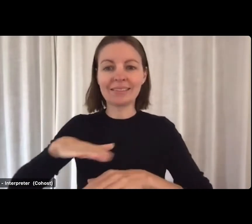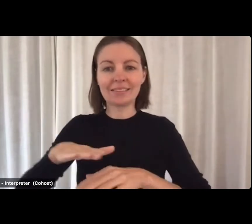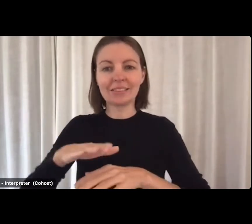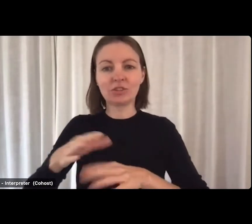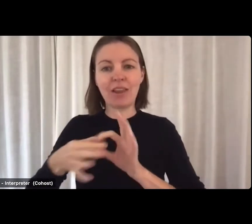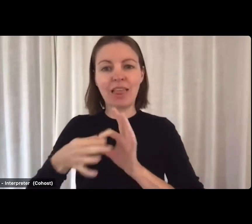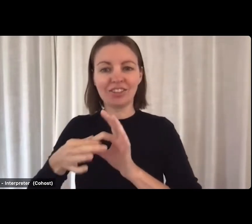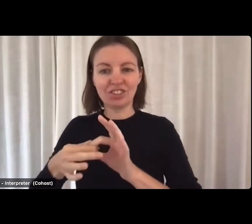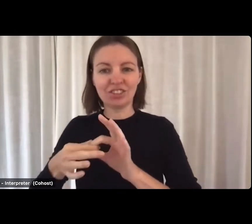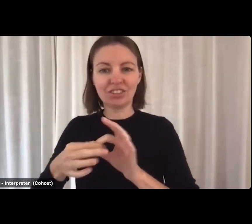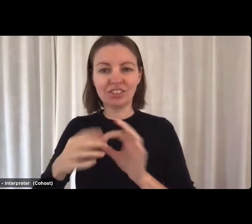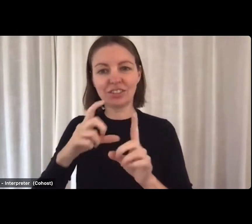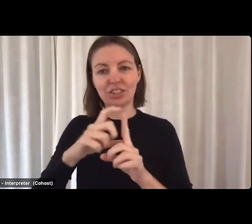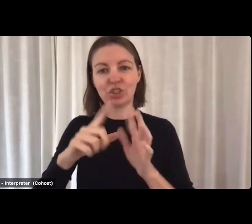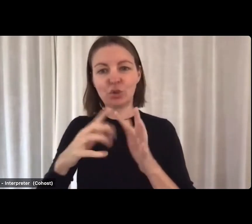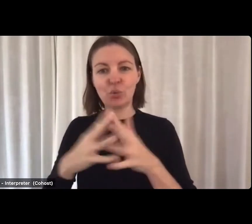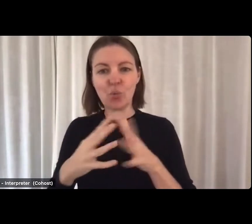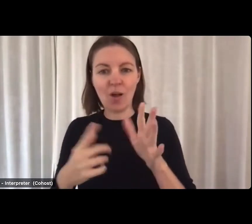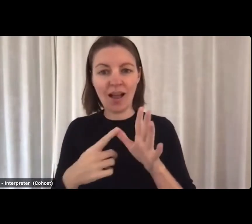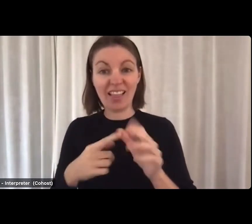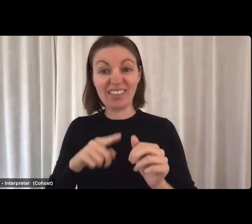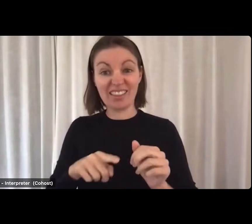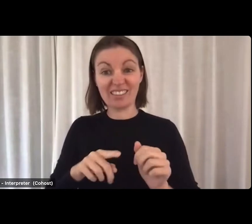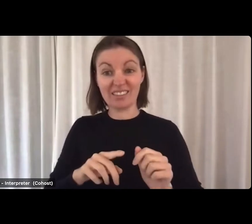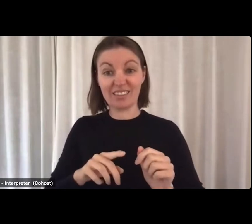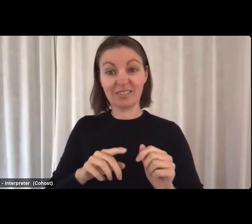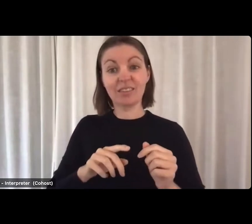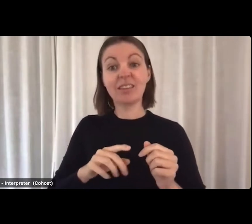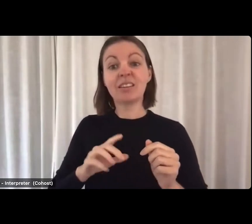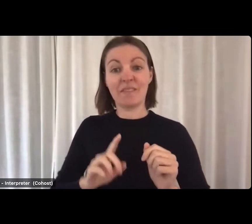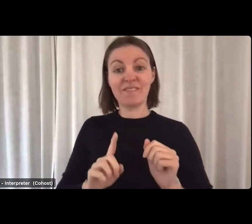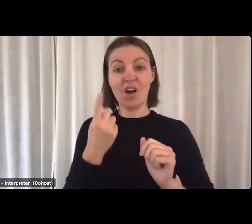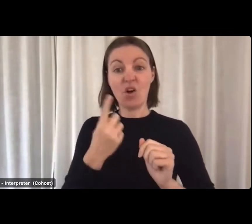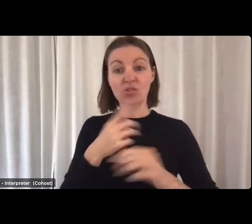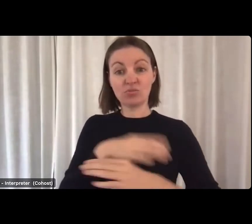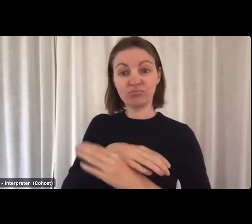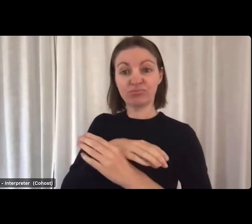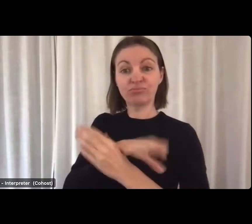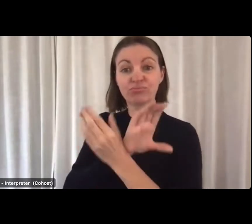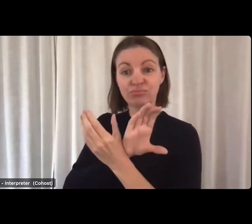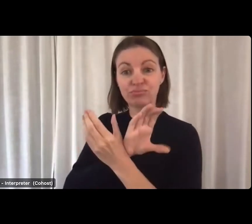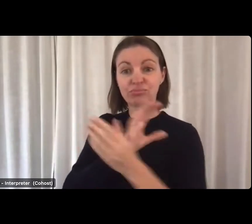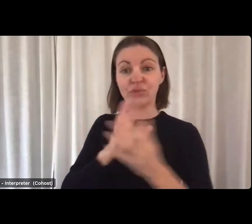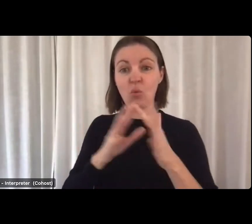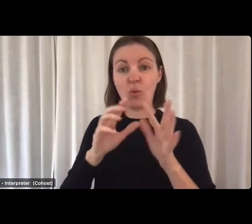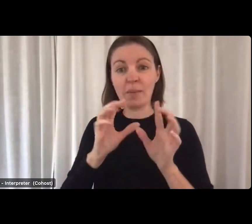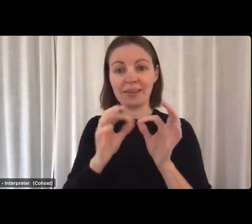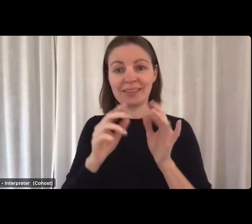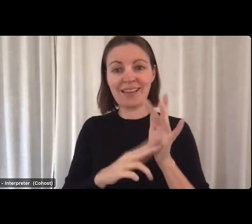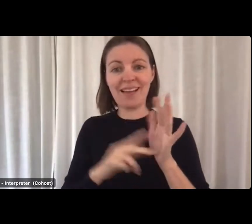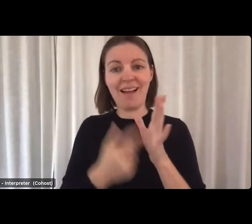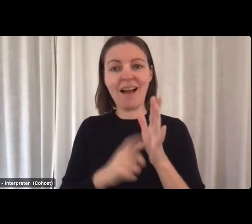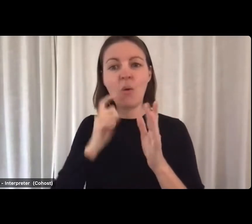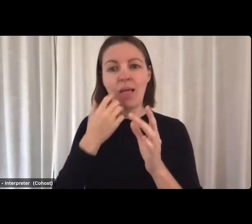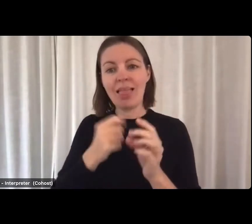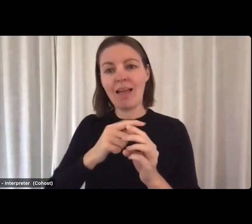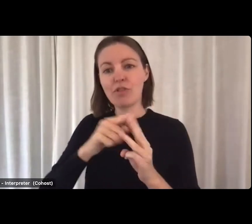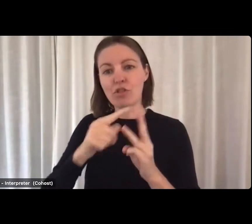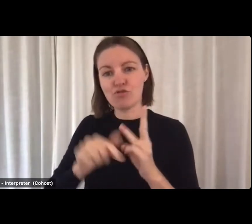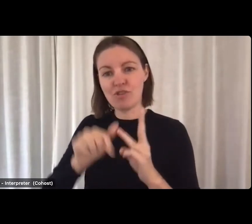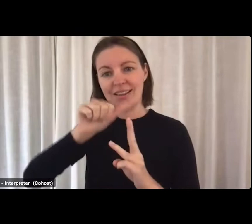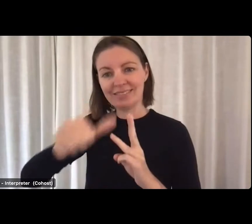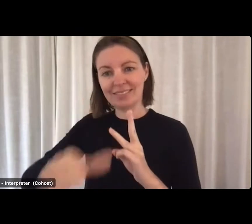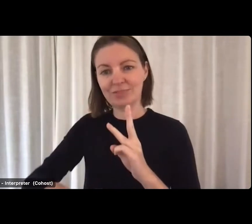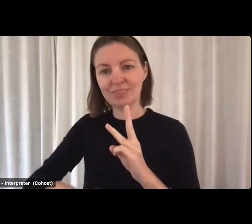This is the first of three webinars running from September to November which forms part of our Employer Engagement Series.